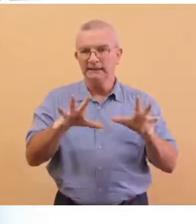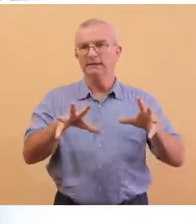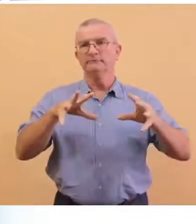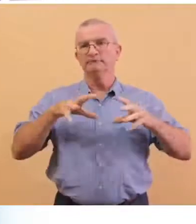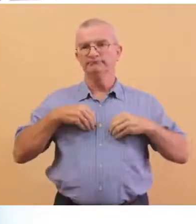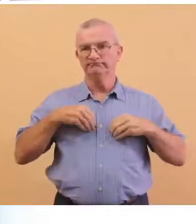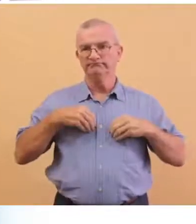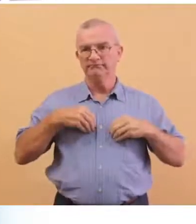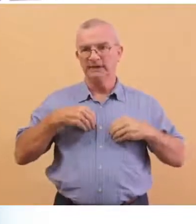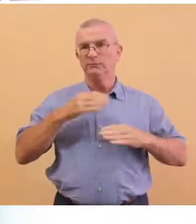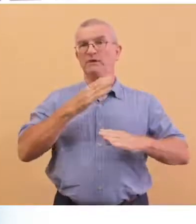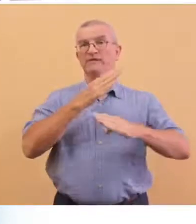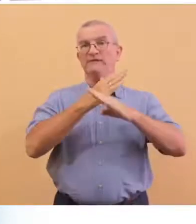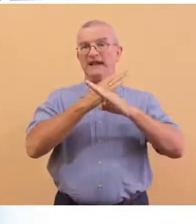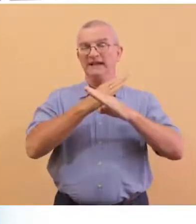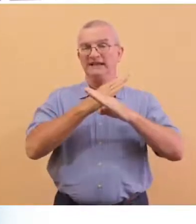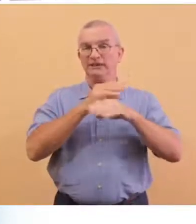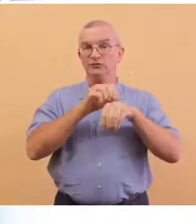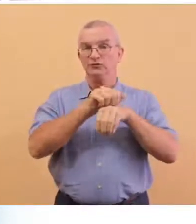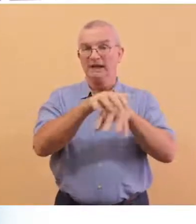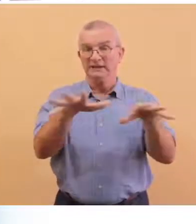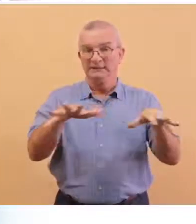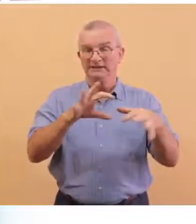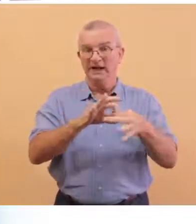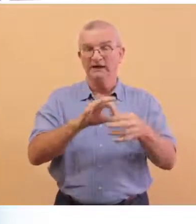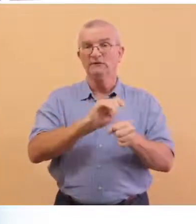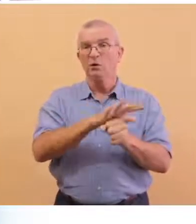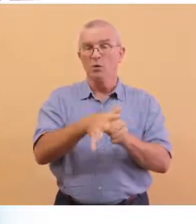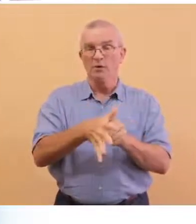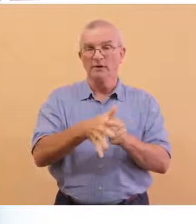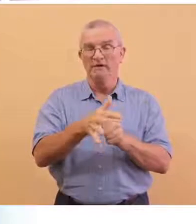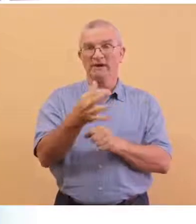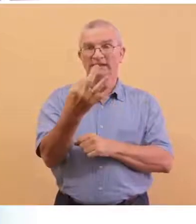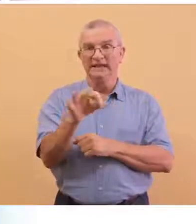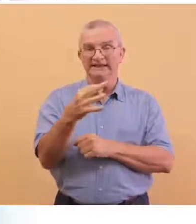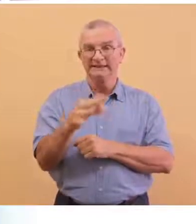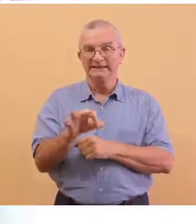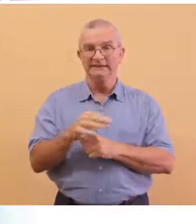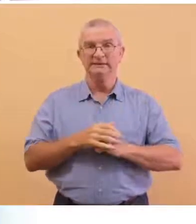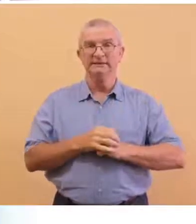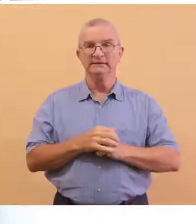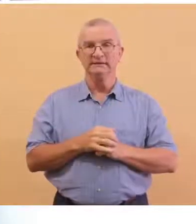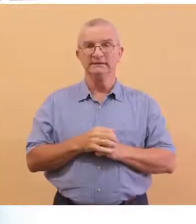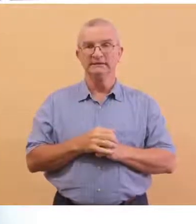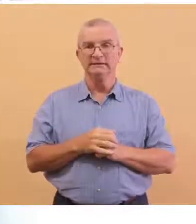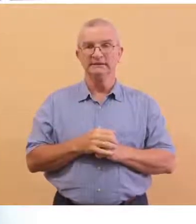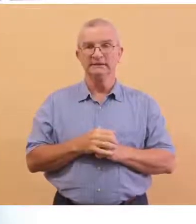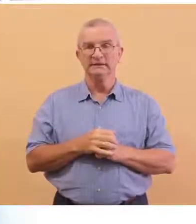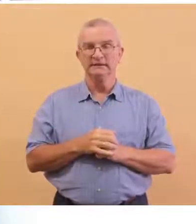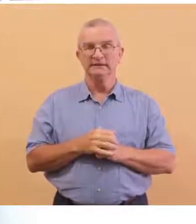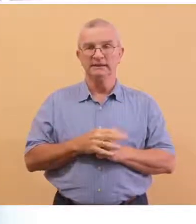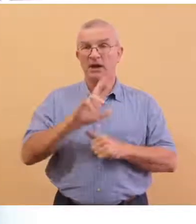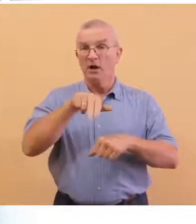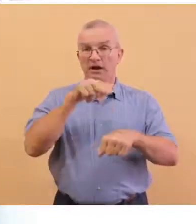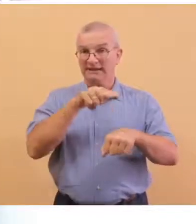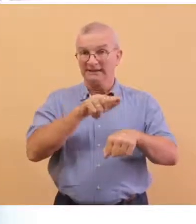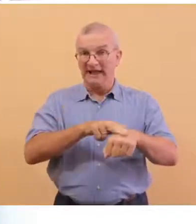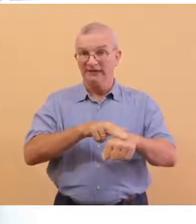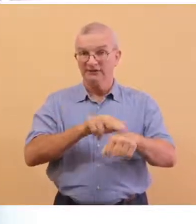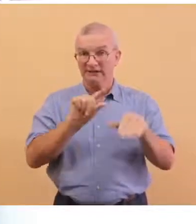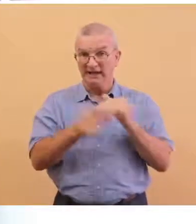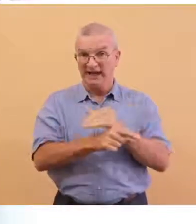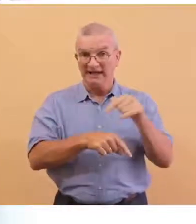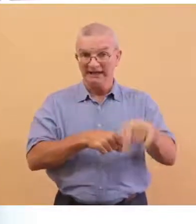to prevent the further transmission of the raging coronavirus disease. On a national level,